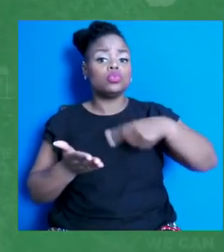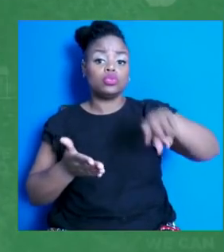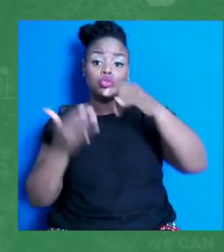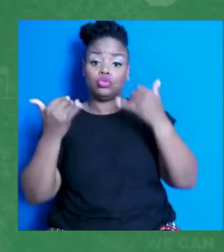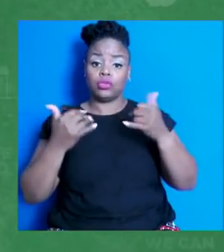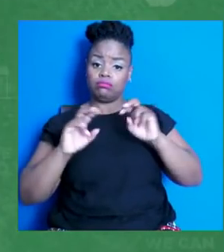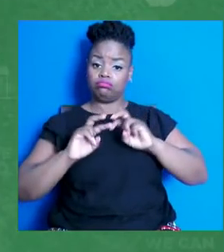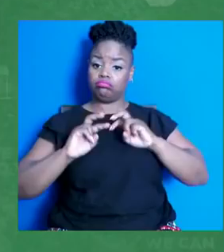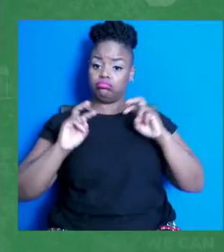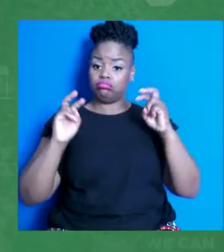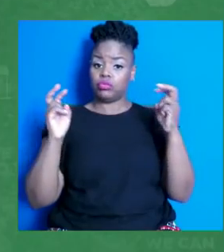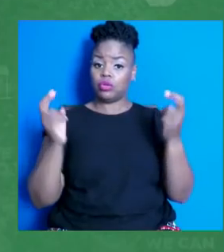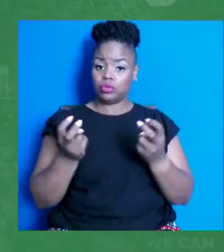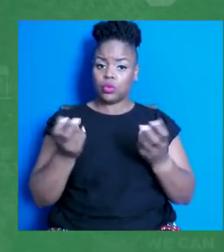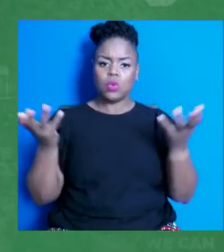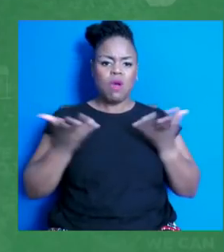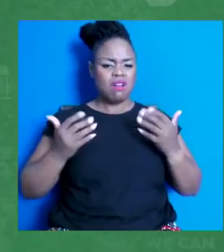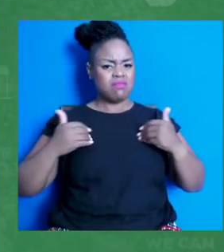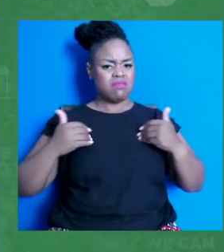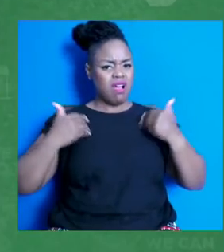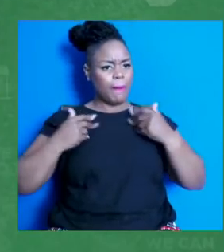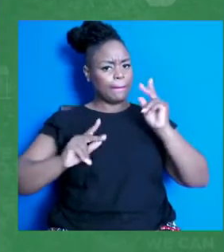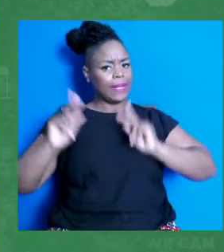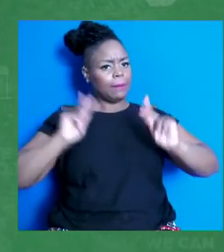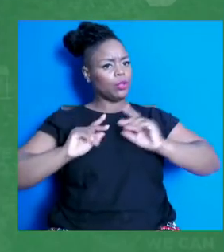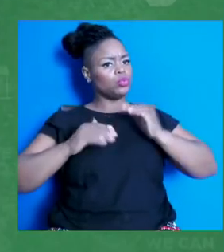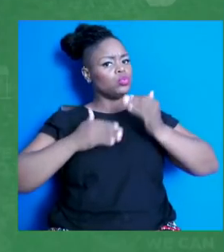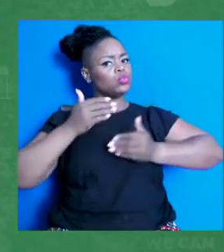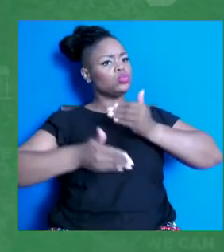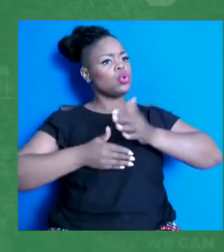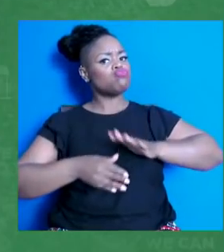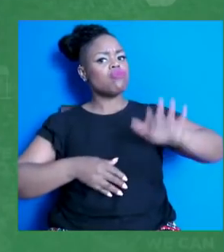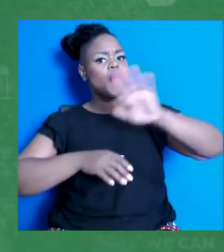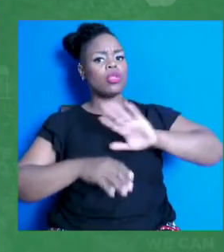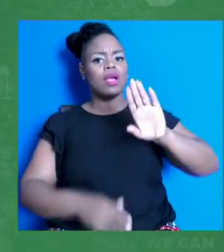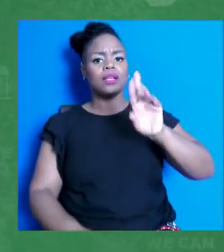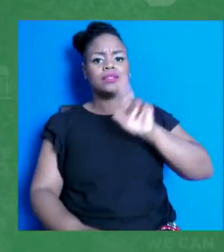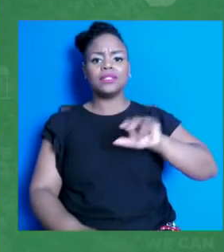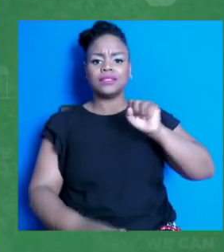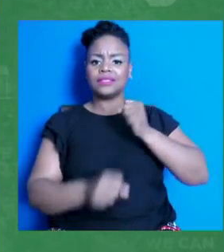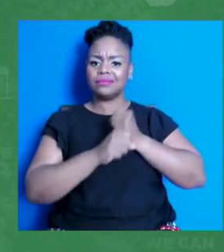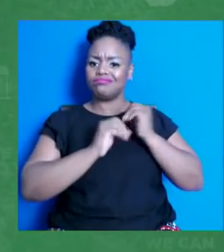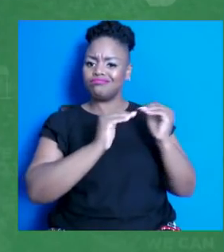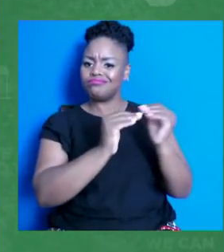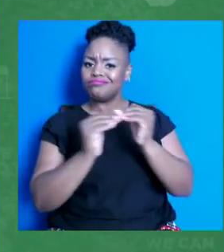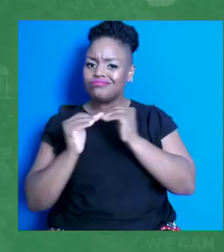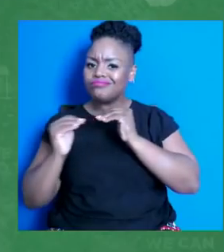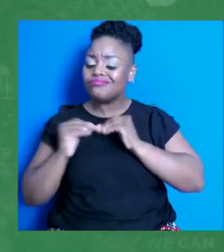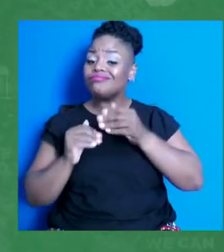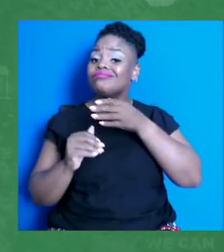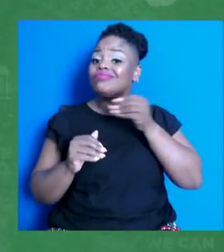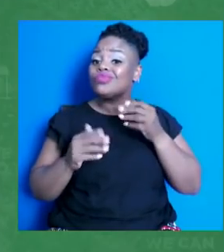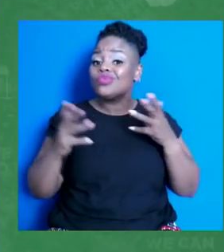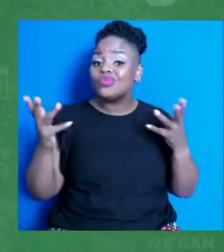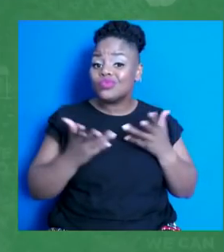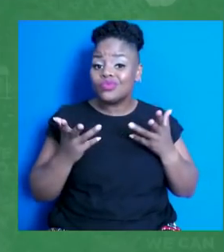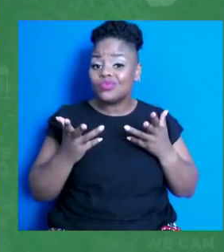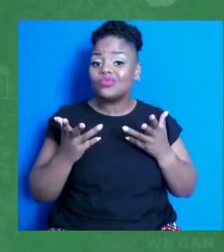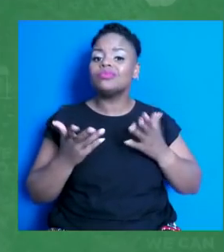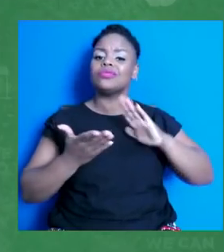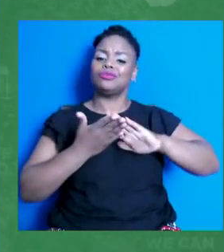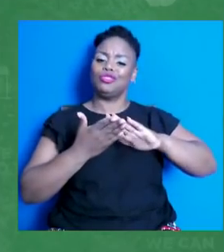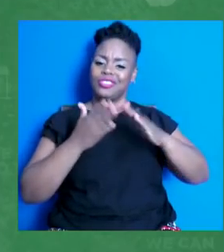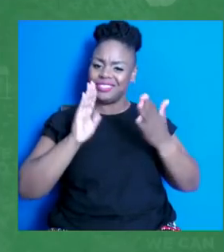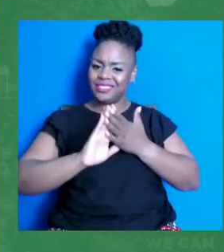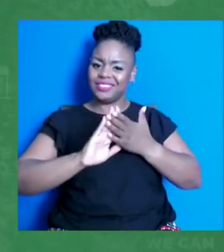people are doing around the country to get their peers and communities vaccinated. So many of those watching today have